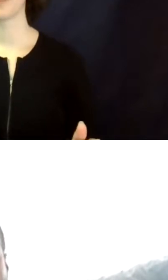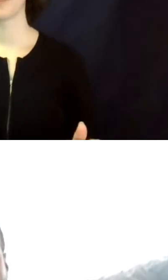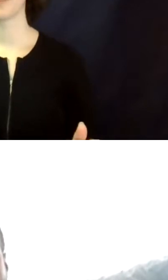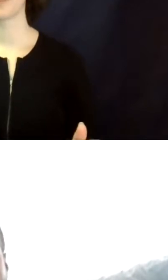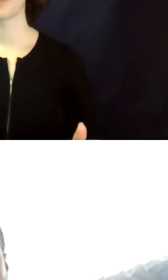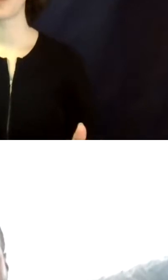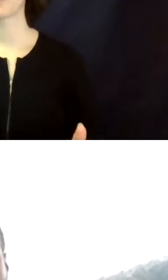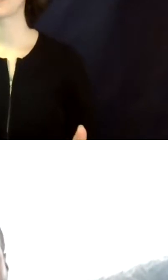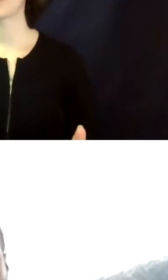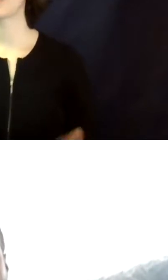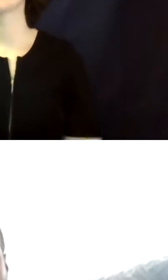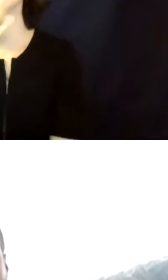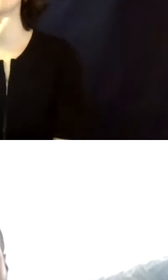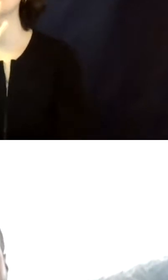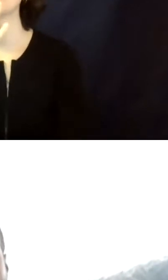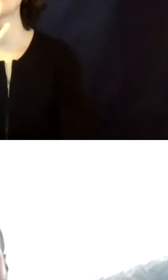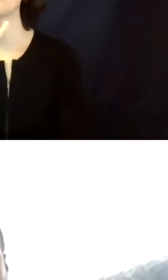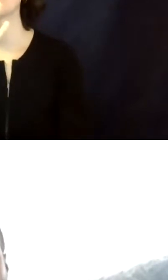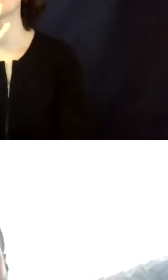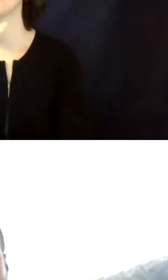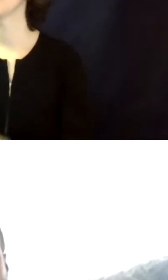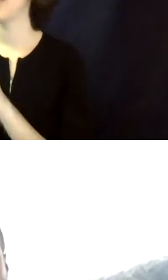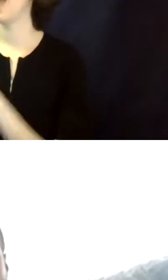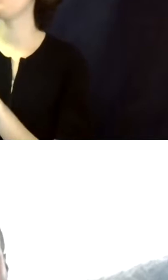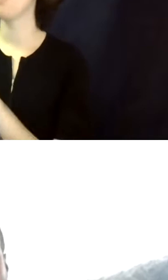like, um, competency and, and, um,